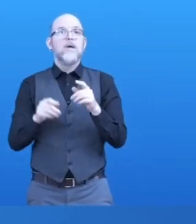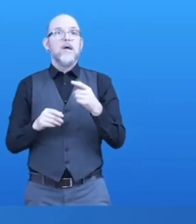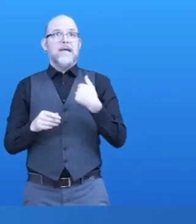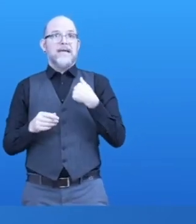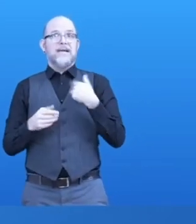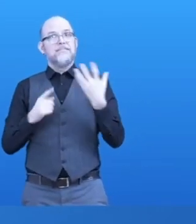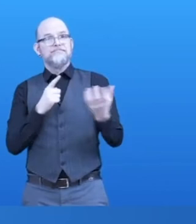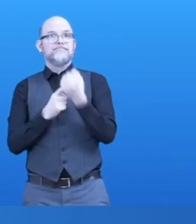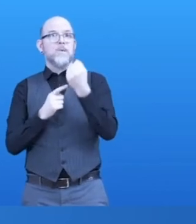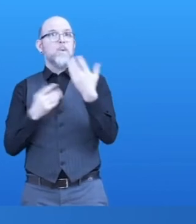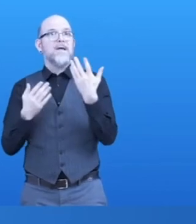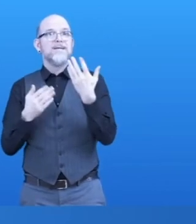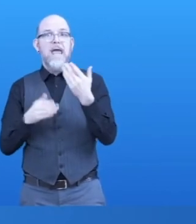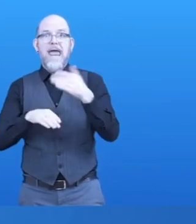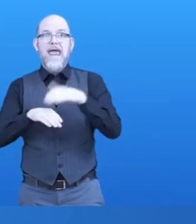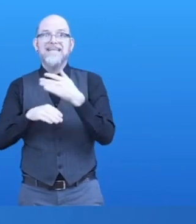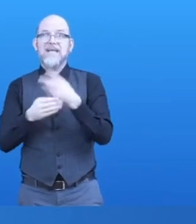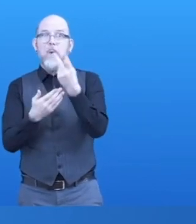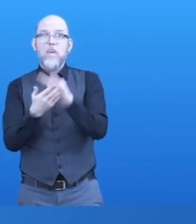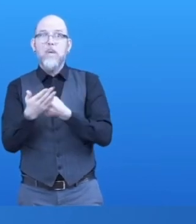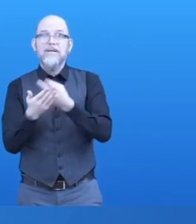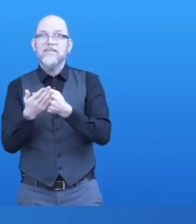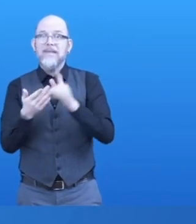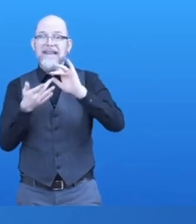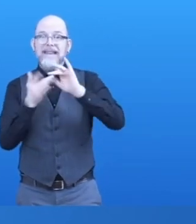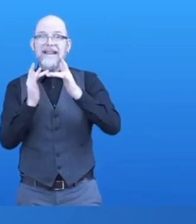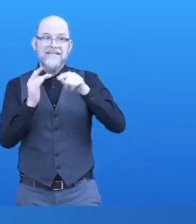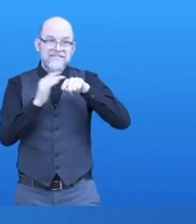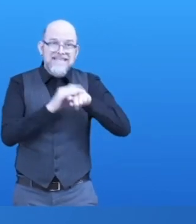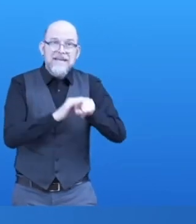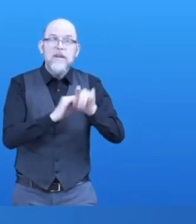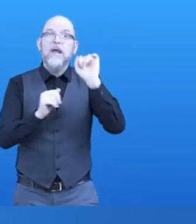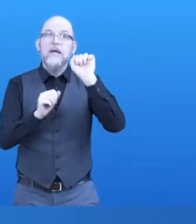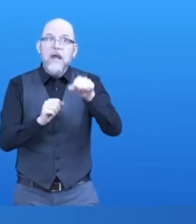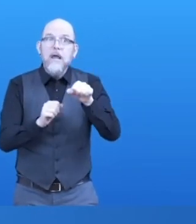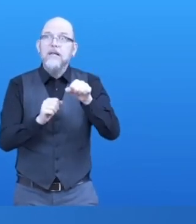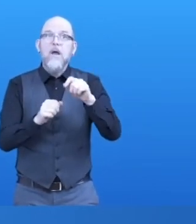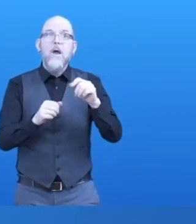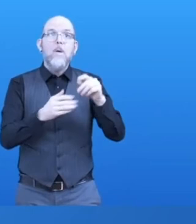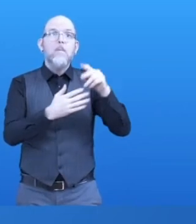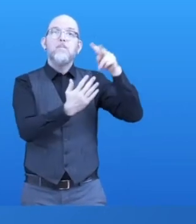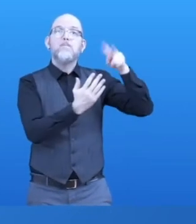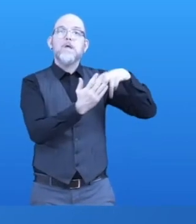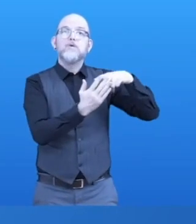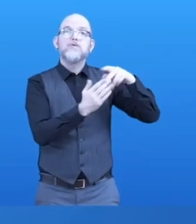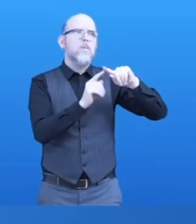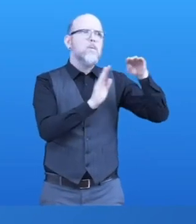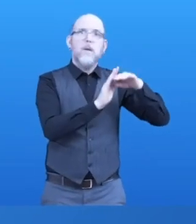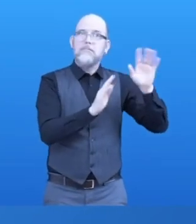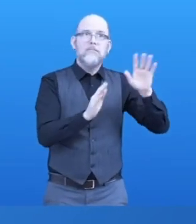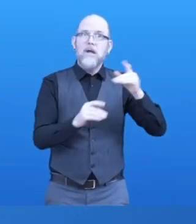directly in a web page without the need of a browse extension or an app. Once Easy Reading is installed,